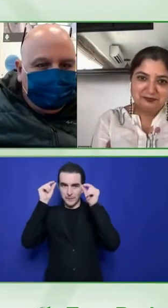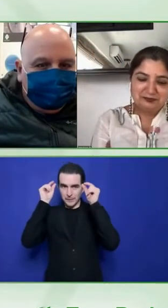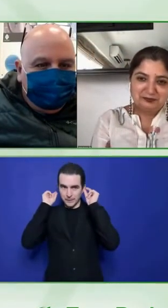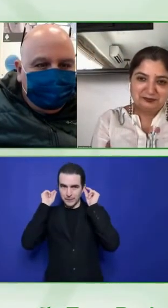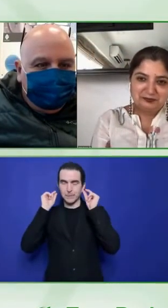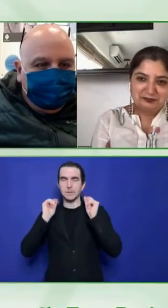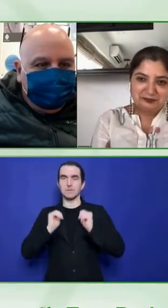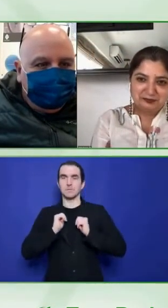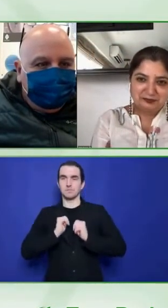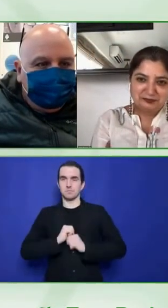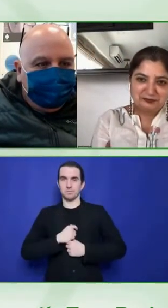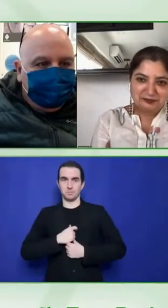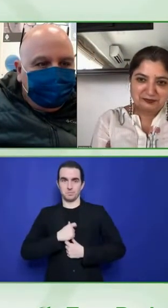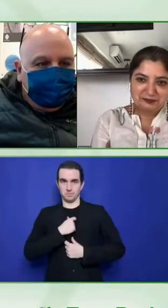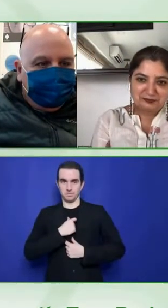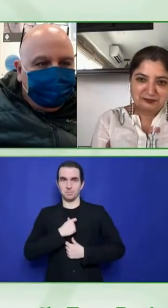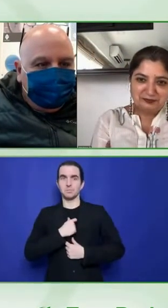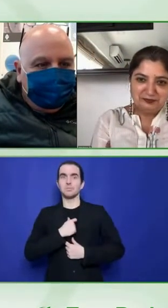Thank you. Next slide, please.